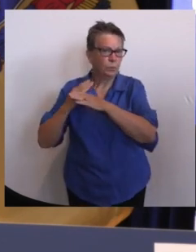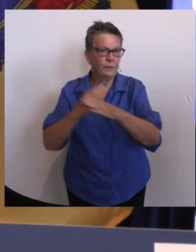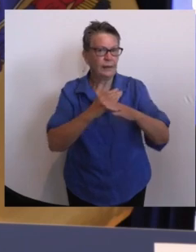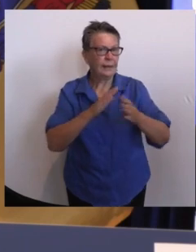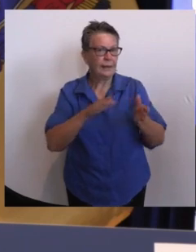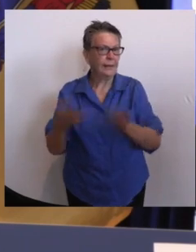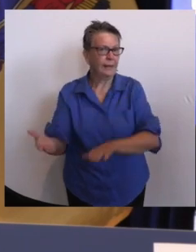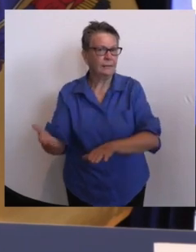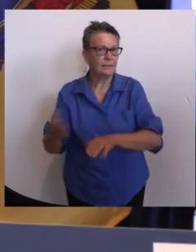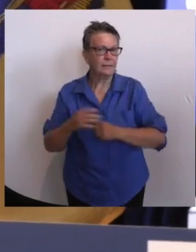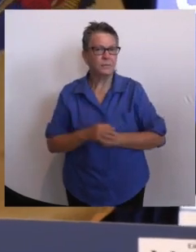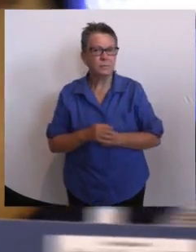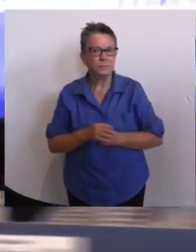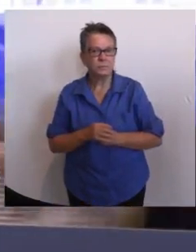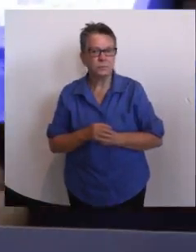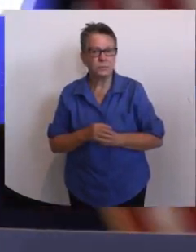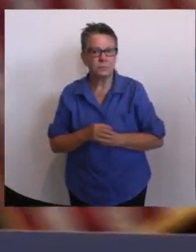flu.